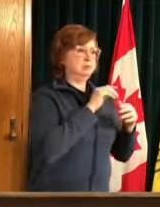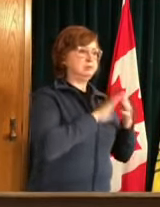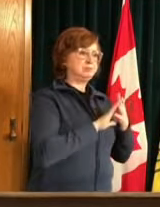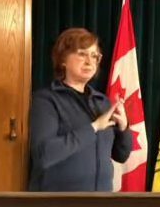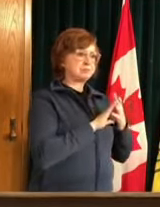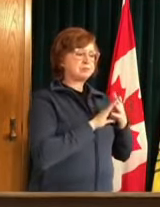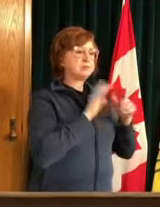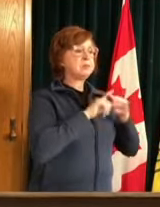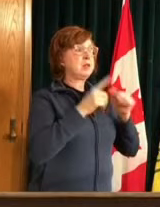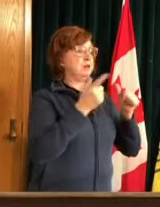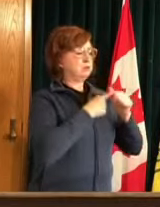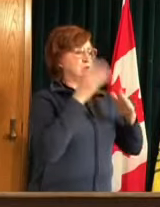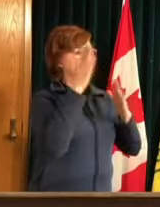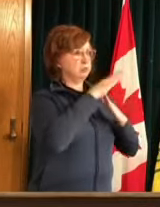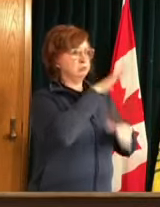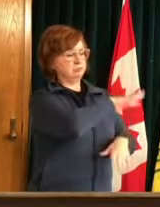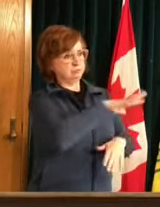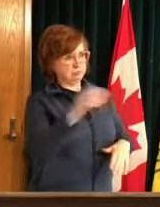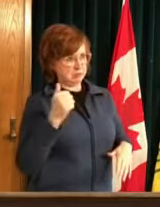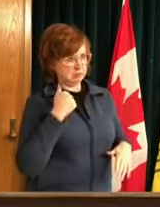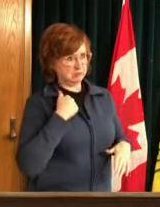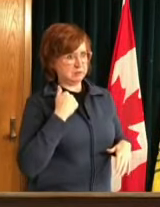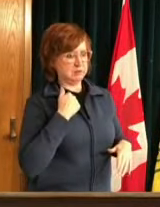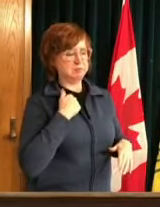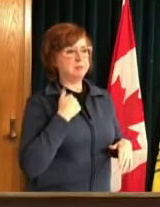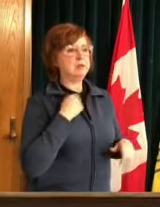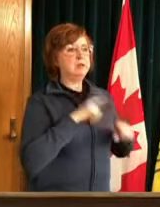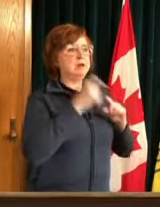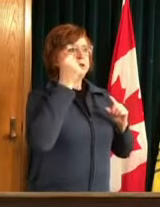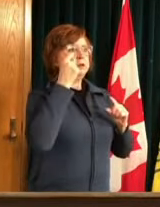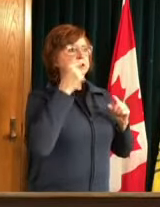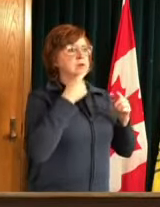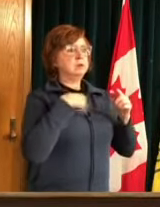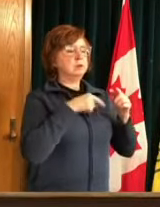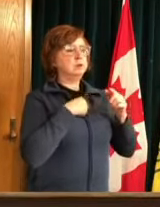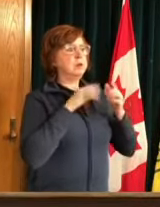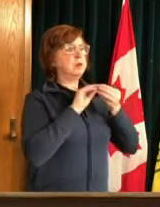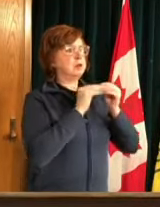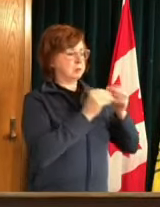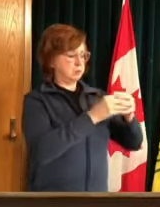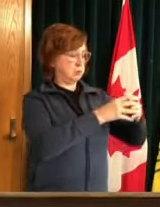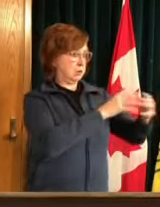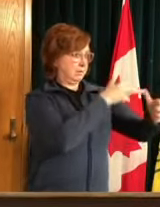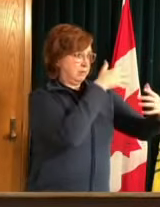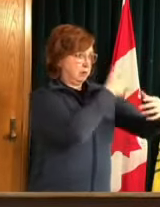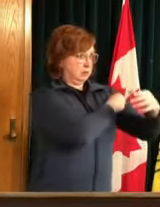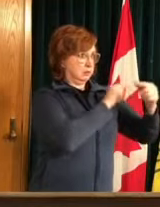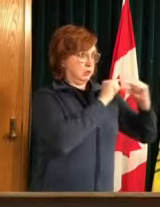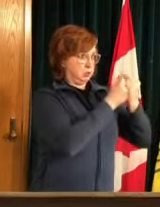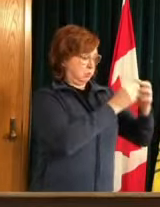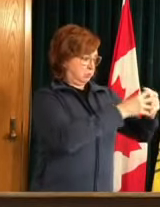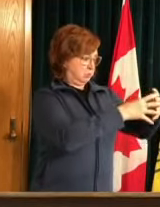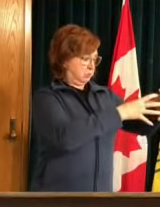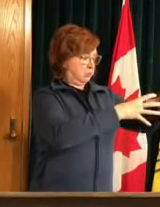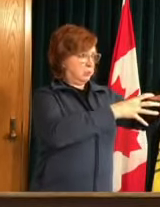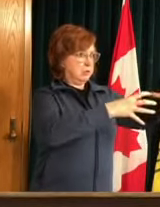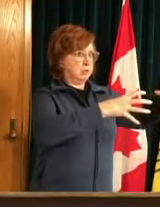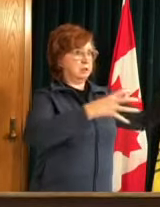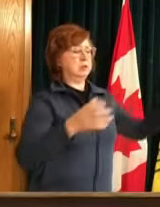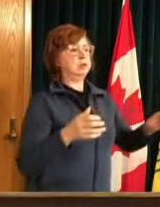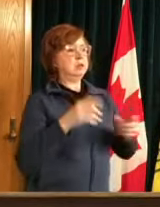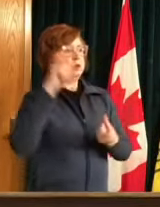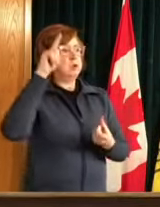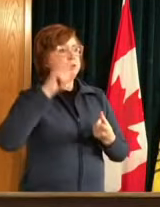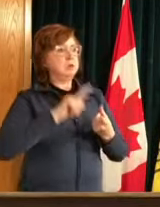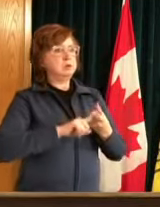growing number of Saskatchewan people vaccinated may be starting to have an impact on our case numbers here last Thursday Saskatchewan seven-day